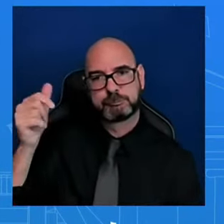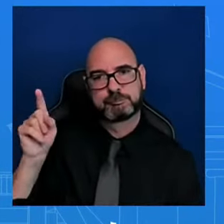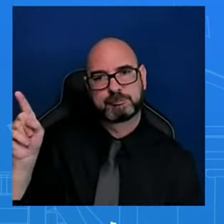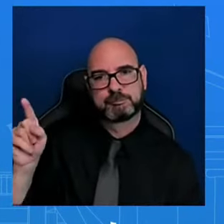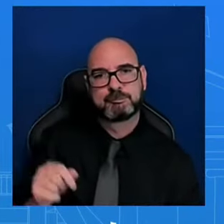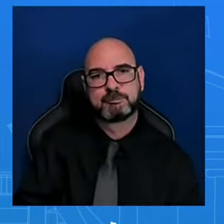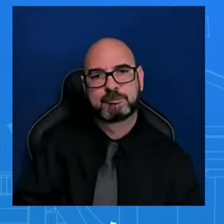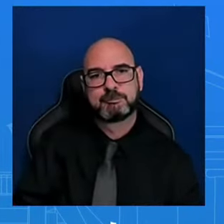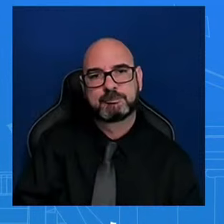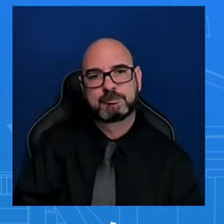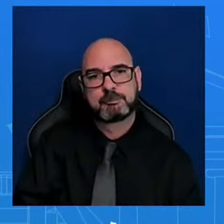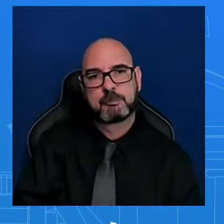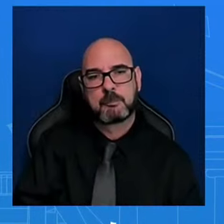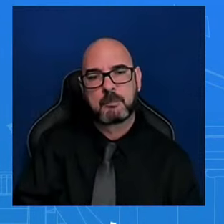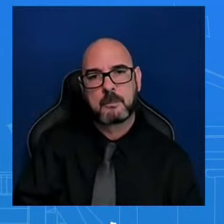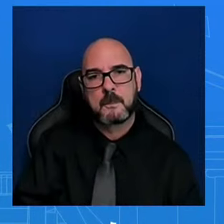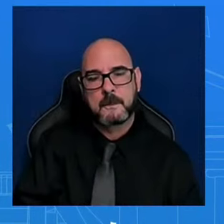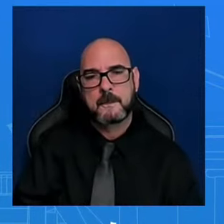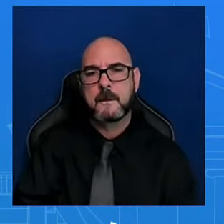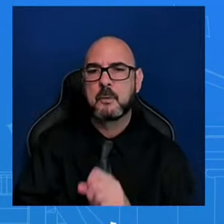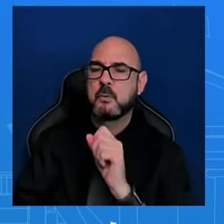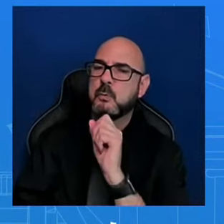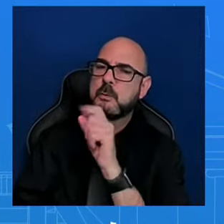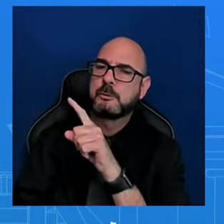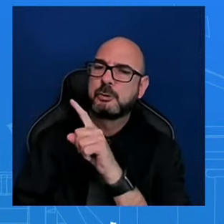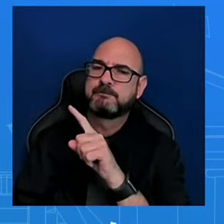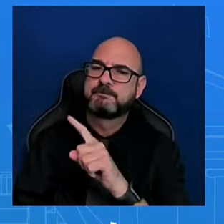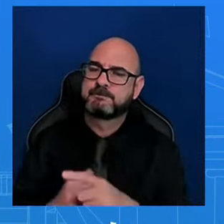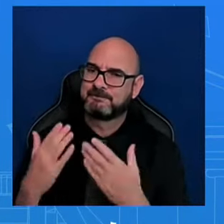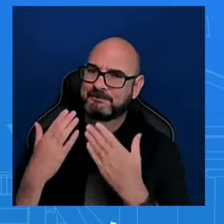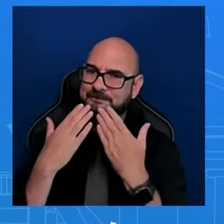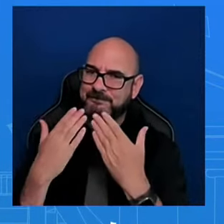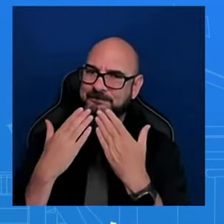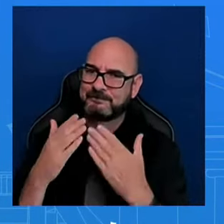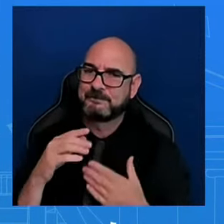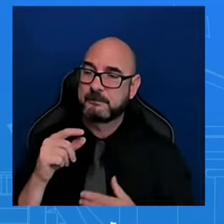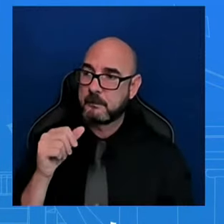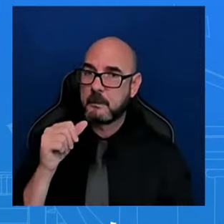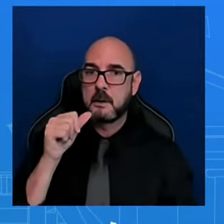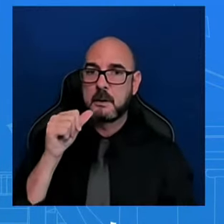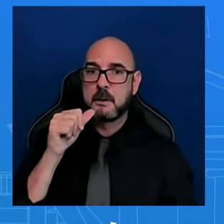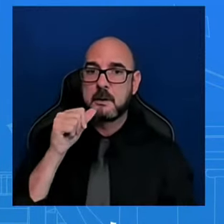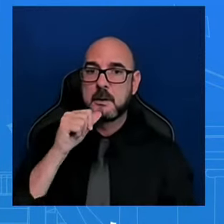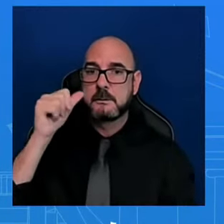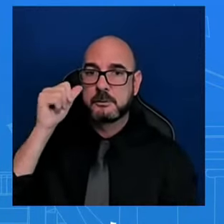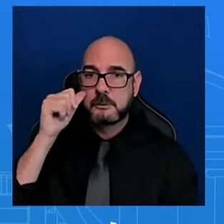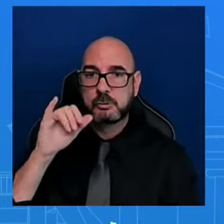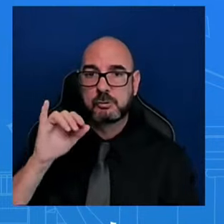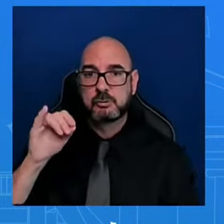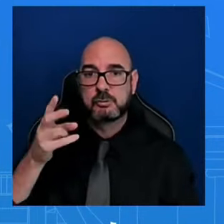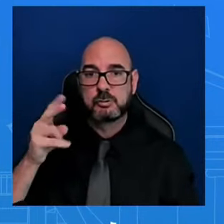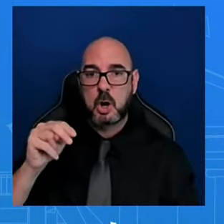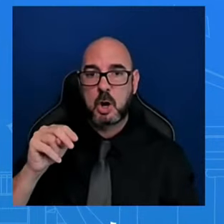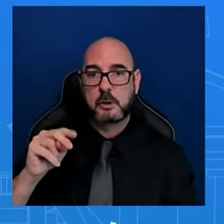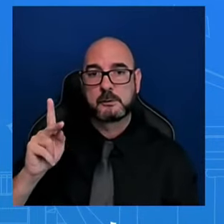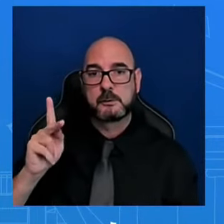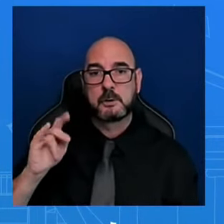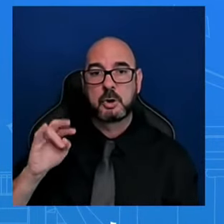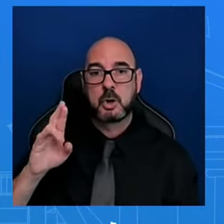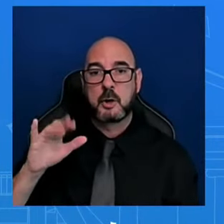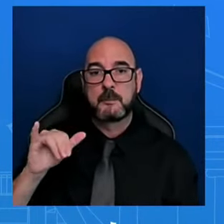Hi, thanks, Green. So yesterday John Kirby said that the U.S. would not consider a shift in